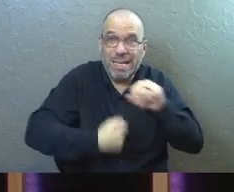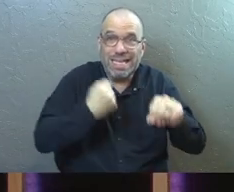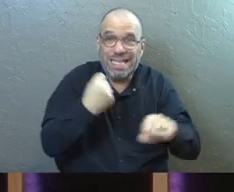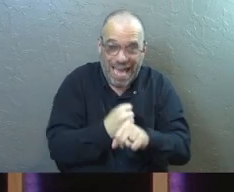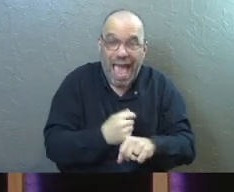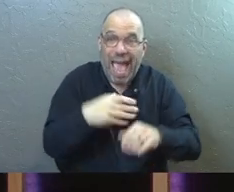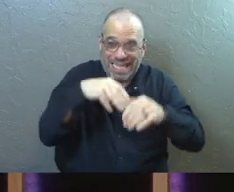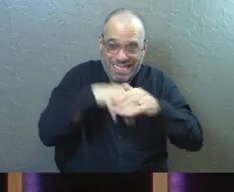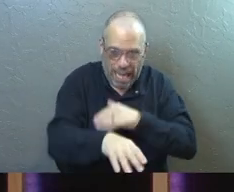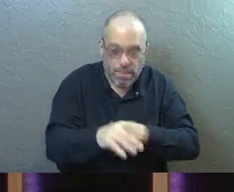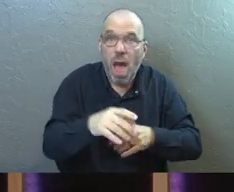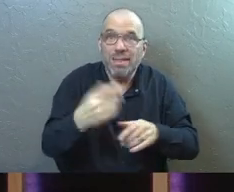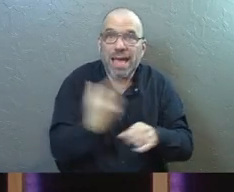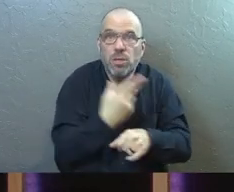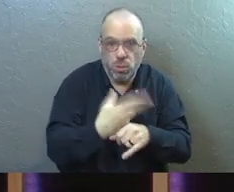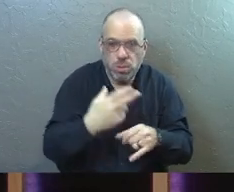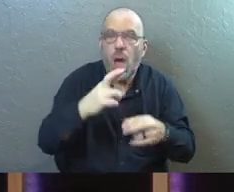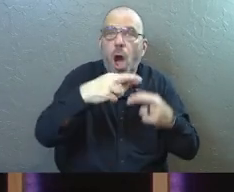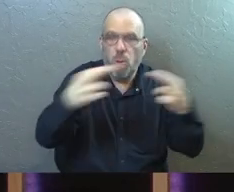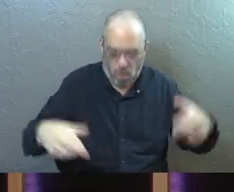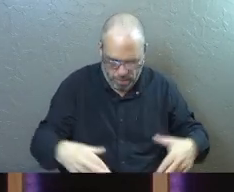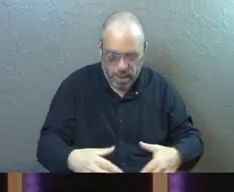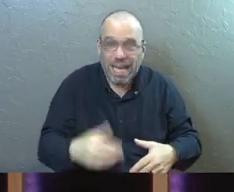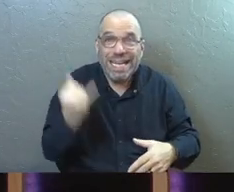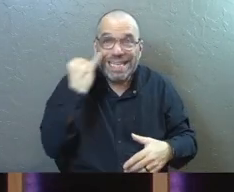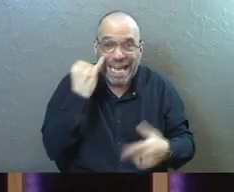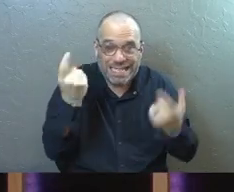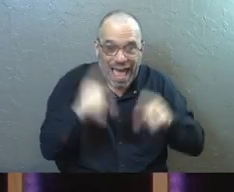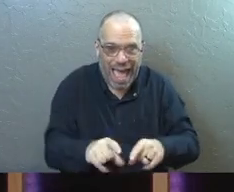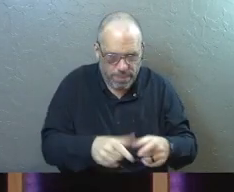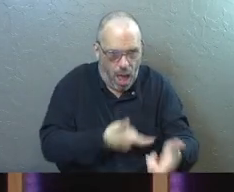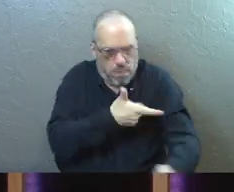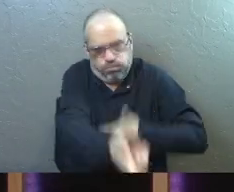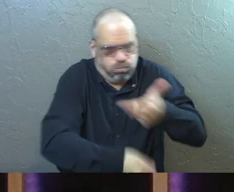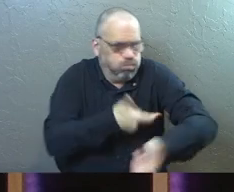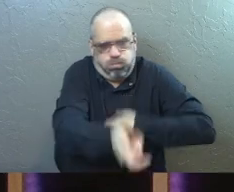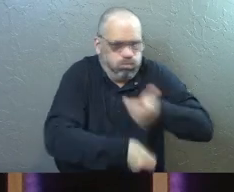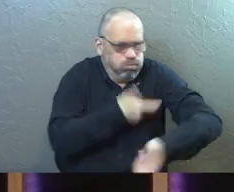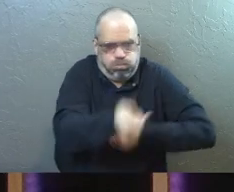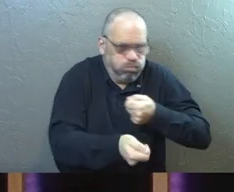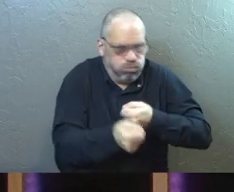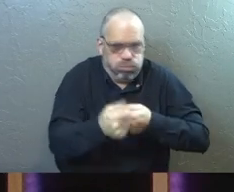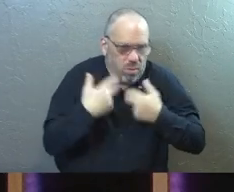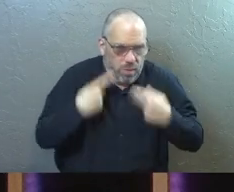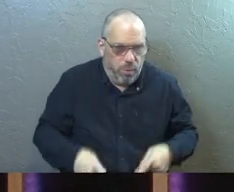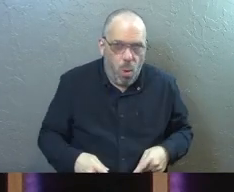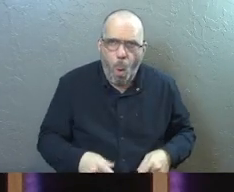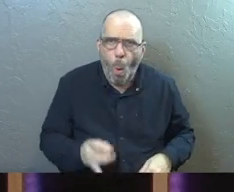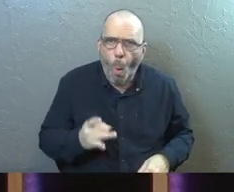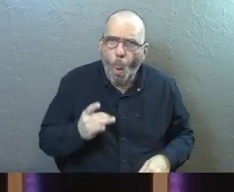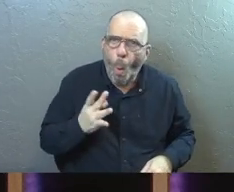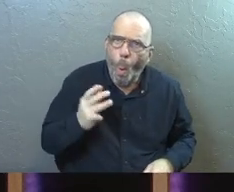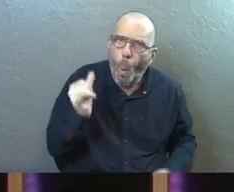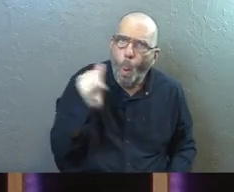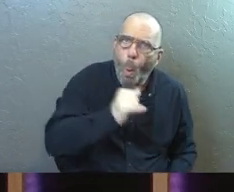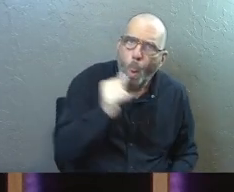And even when he did, they tied a rope around his ankle just in case something went down in there. I mean, that's rough.